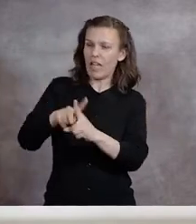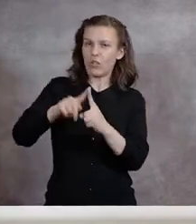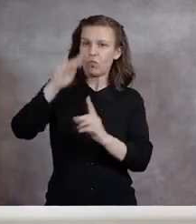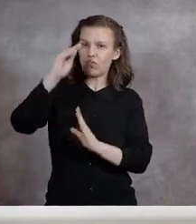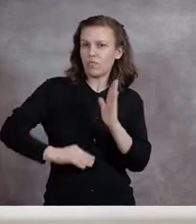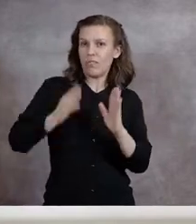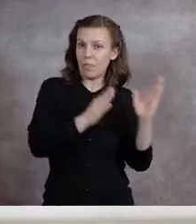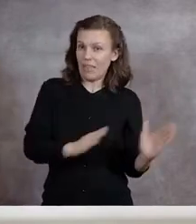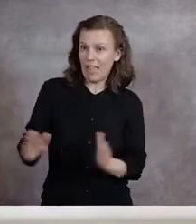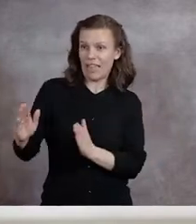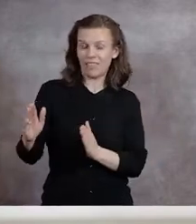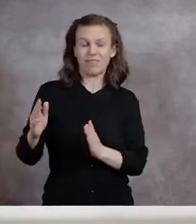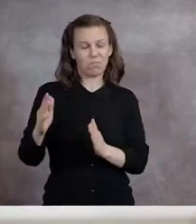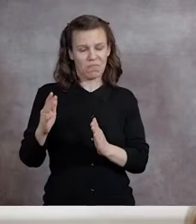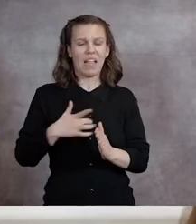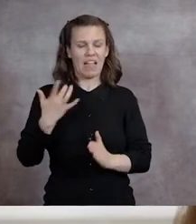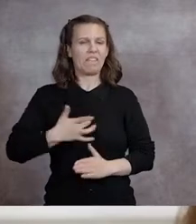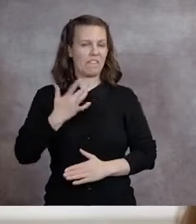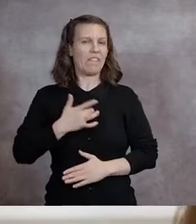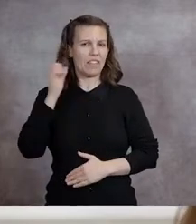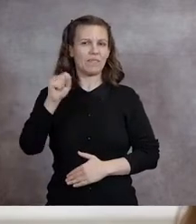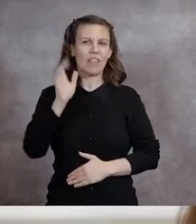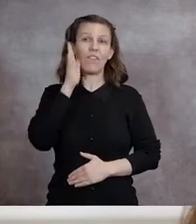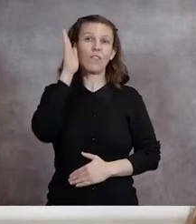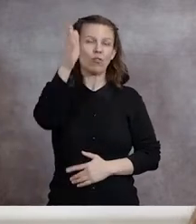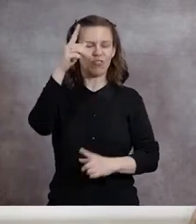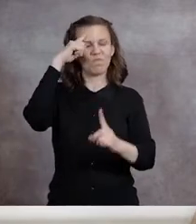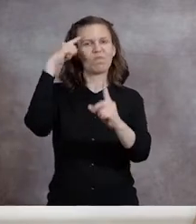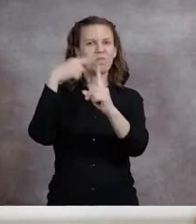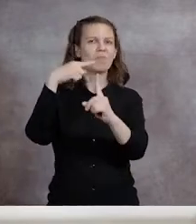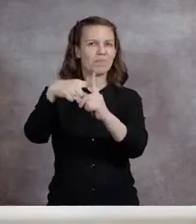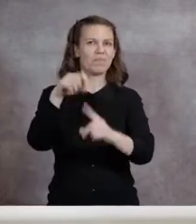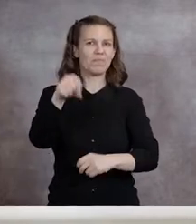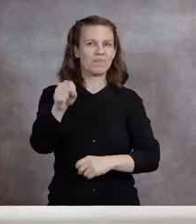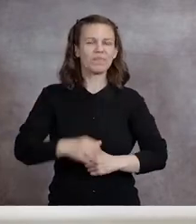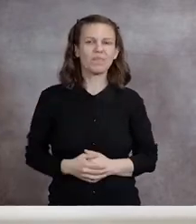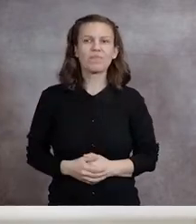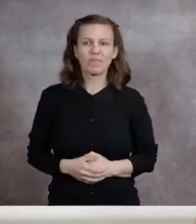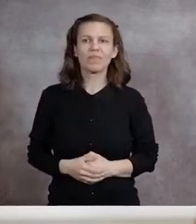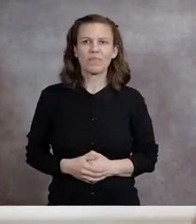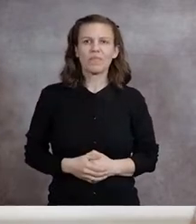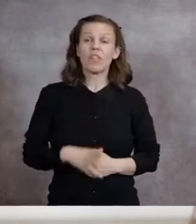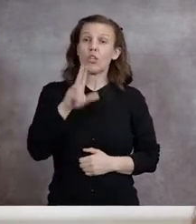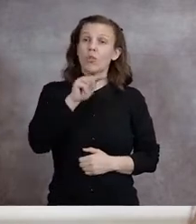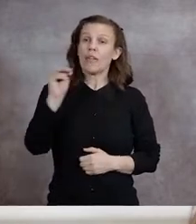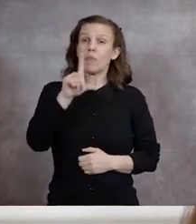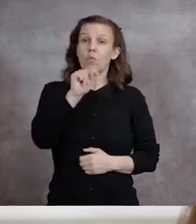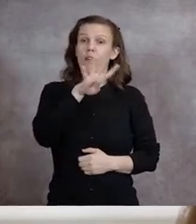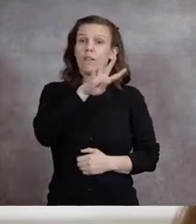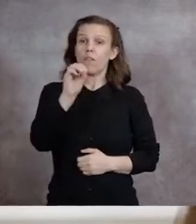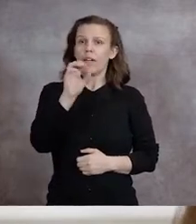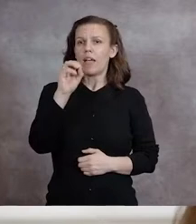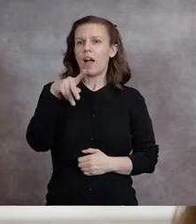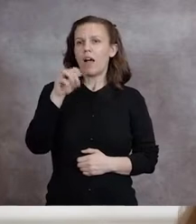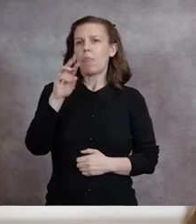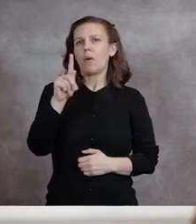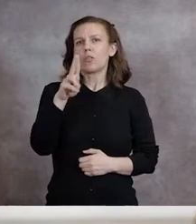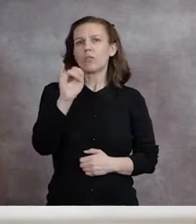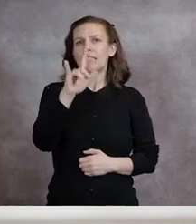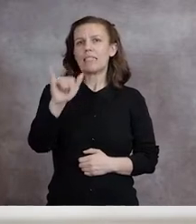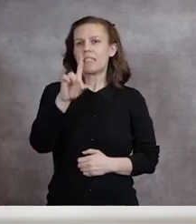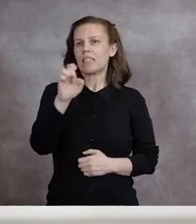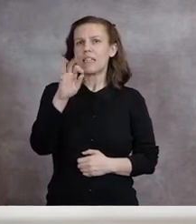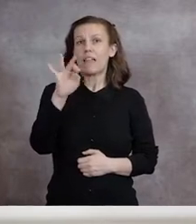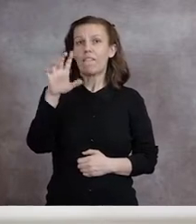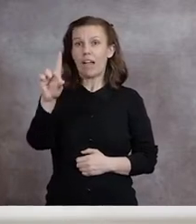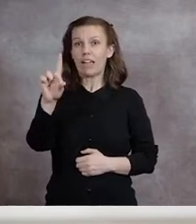our plan, I can say with absolute certainty that our future is bright. UNM 2040 opportunity defined